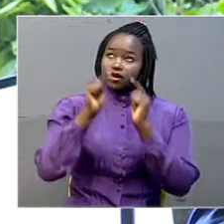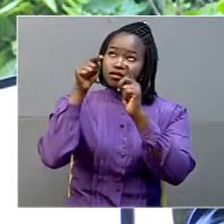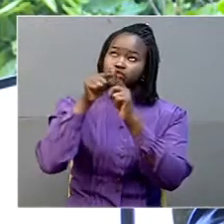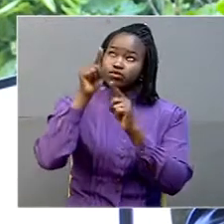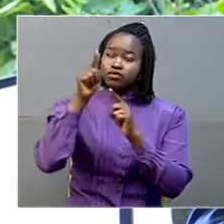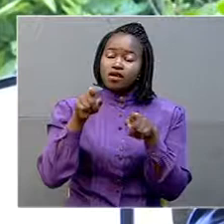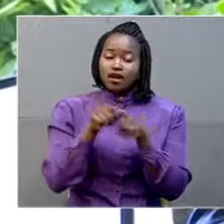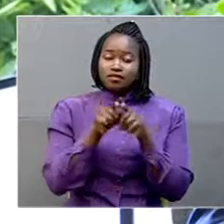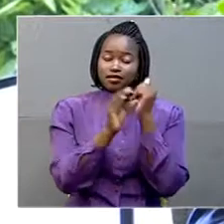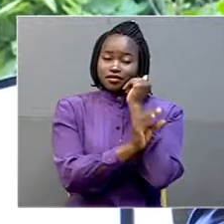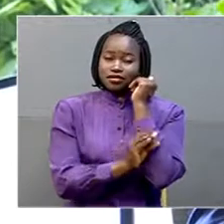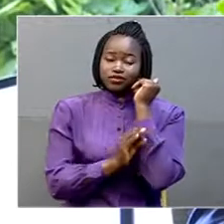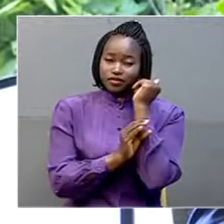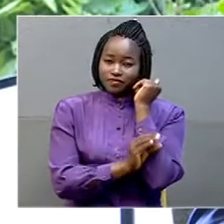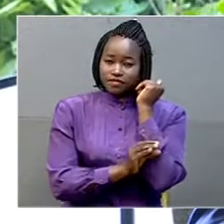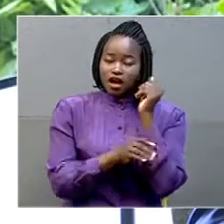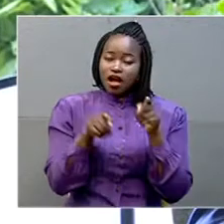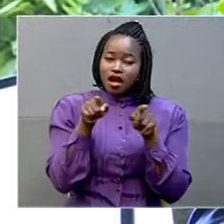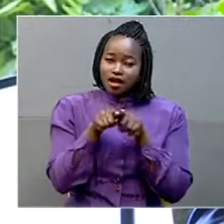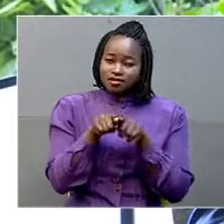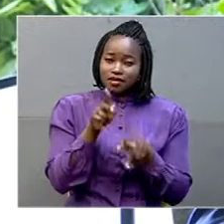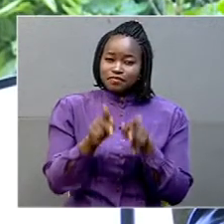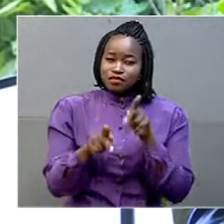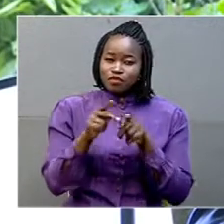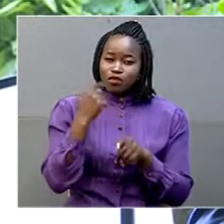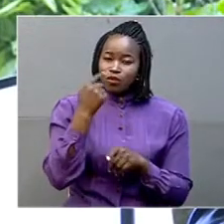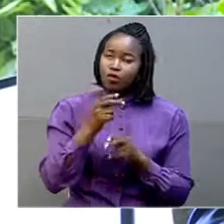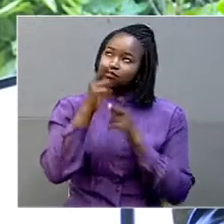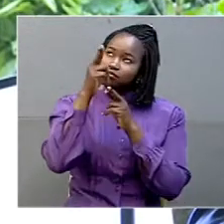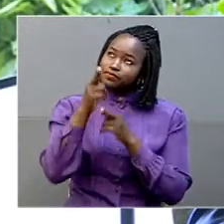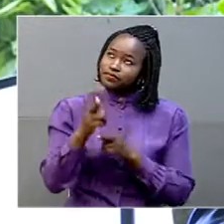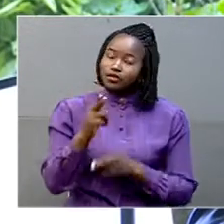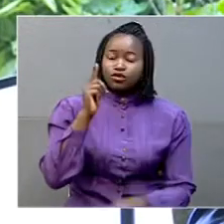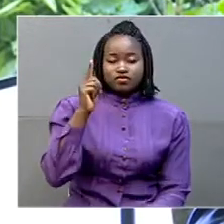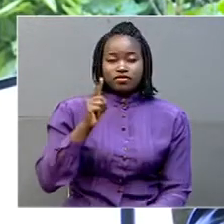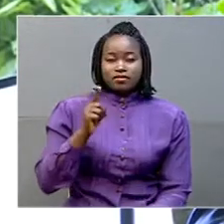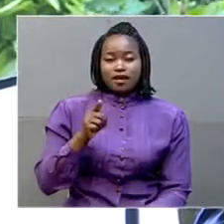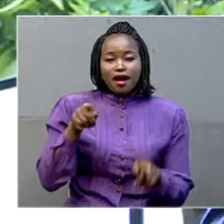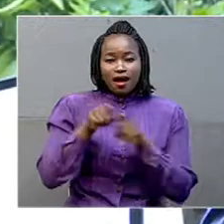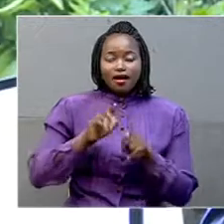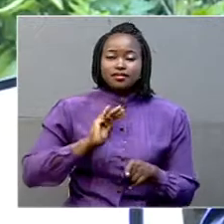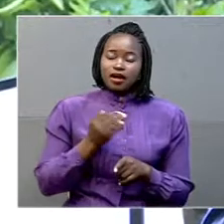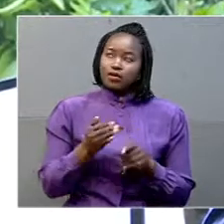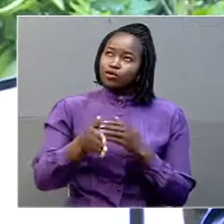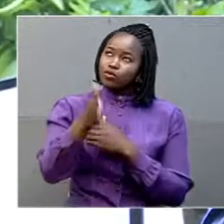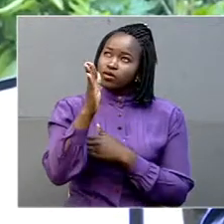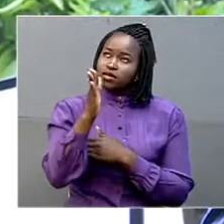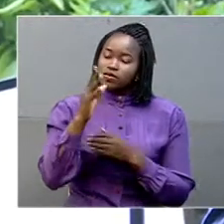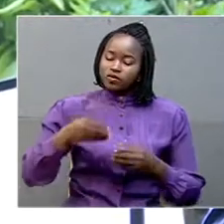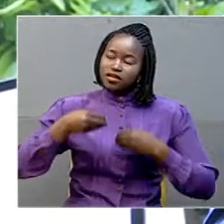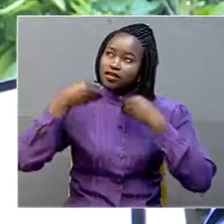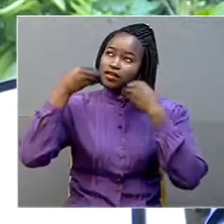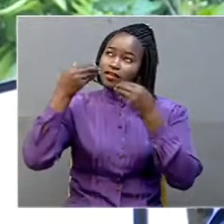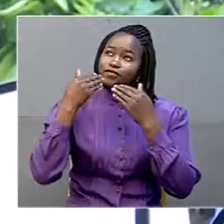as a people who acknowledge you as our God, to give you thanks.